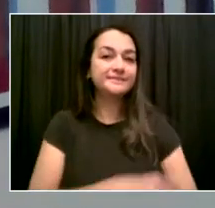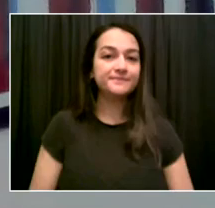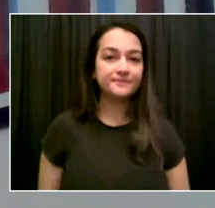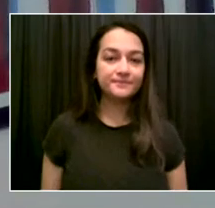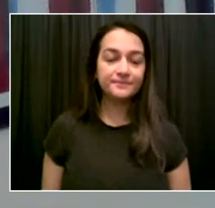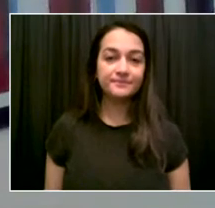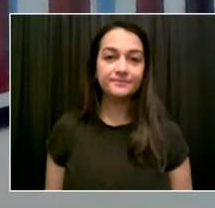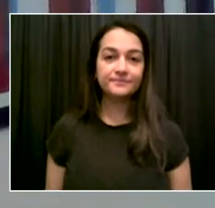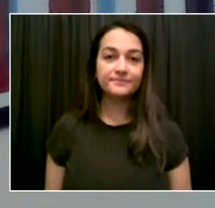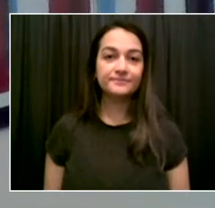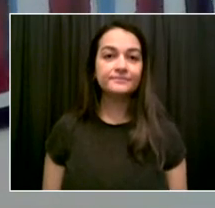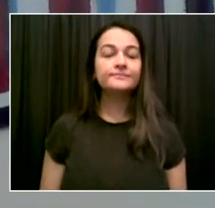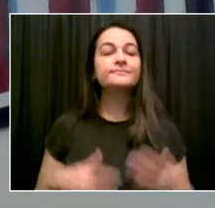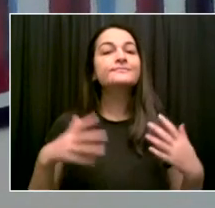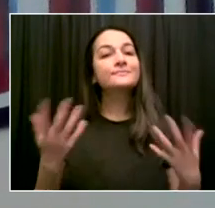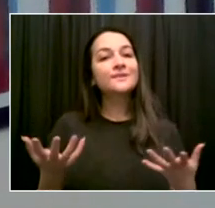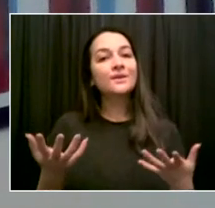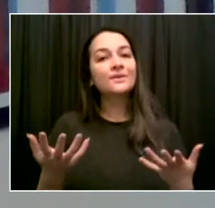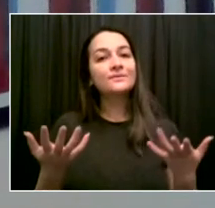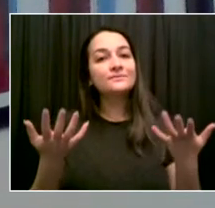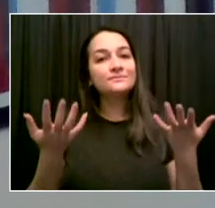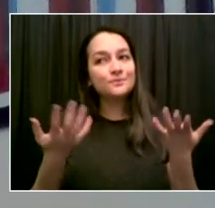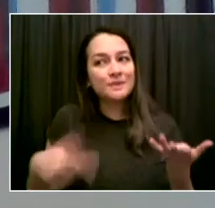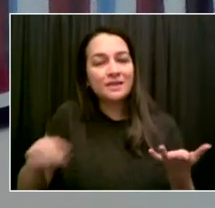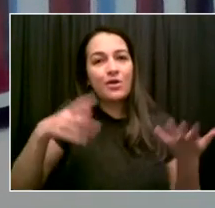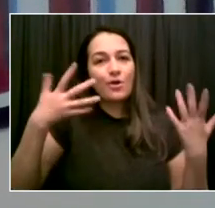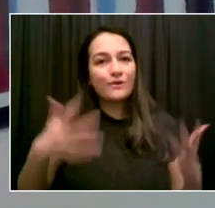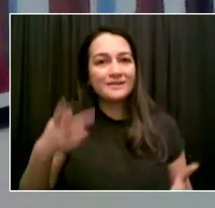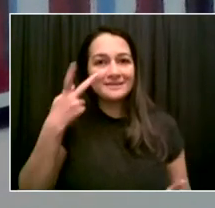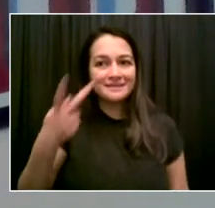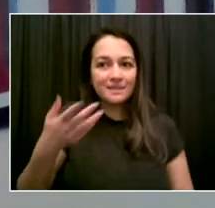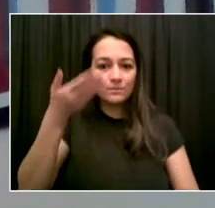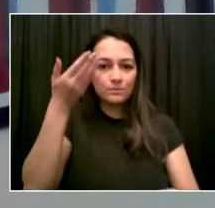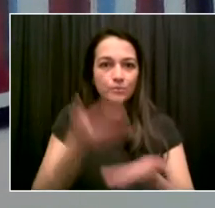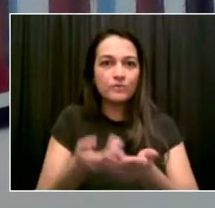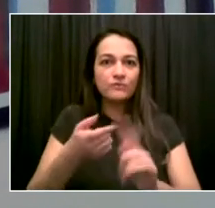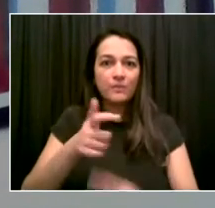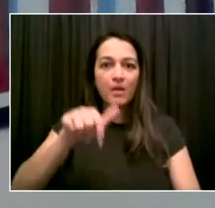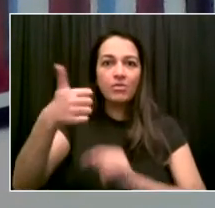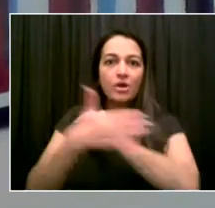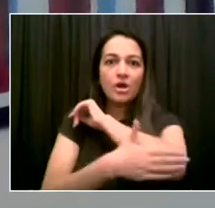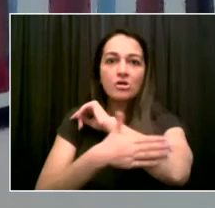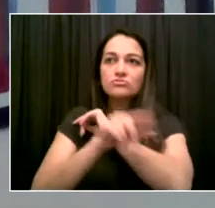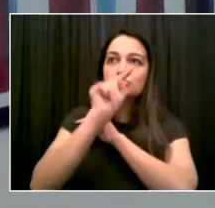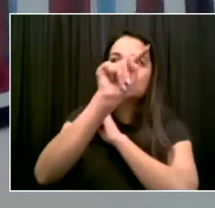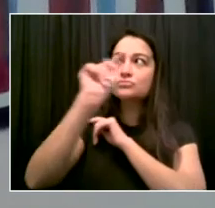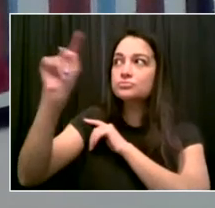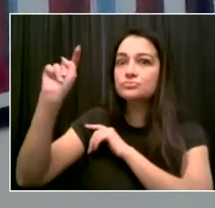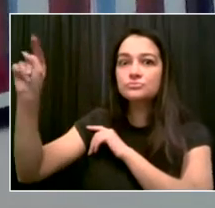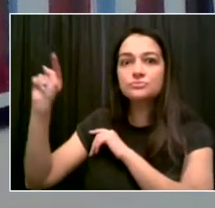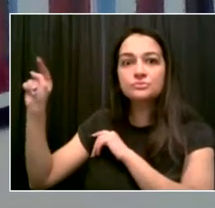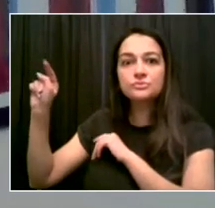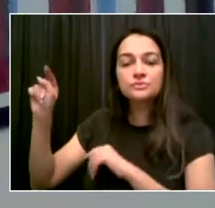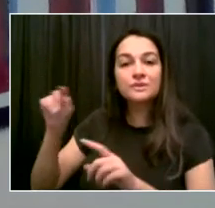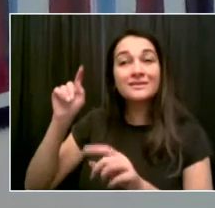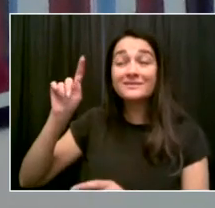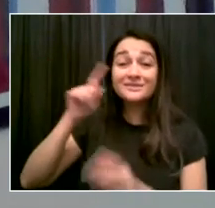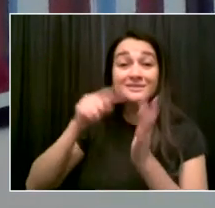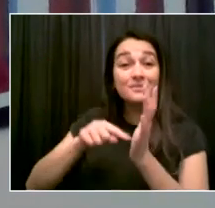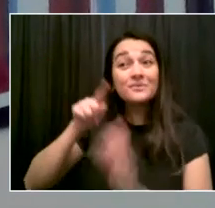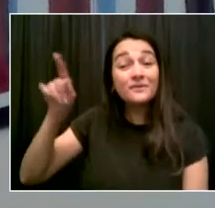that have instituted similar policies, most famously in France, where vaccination spiked within